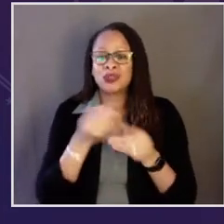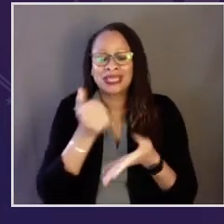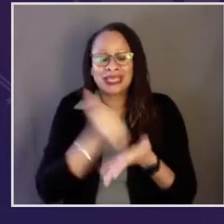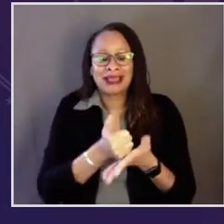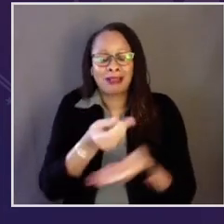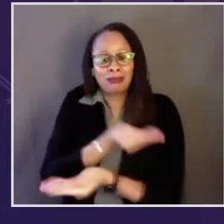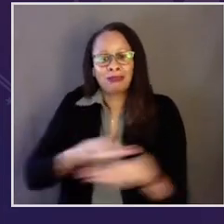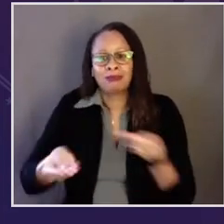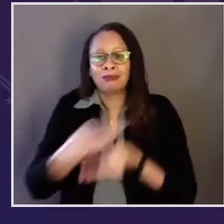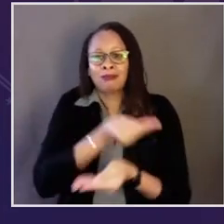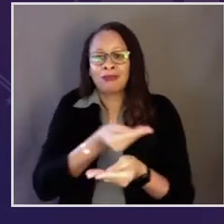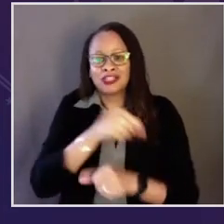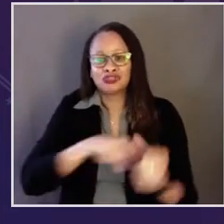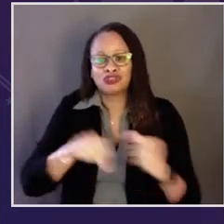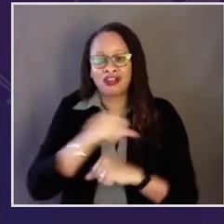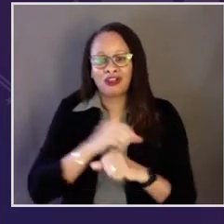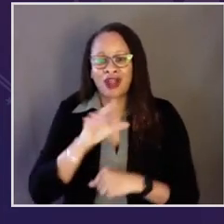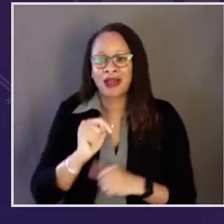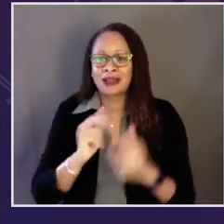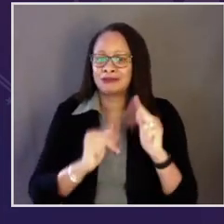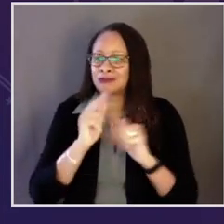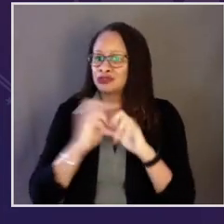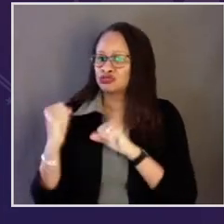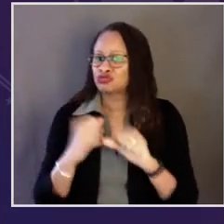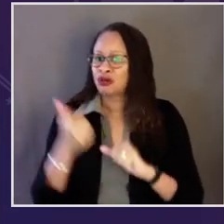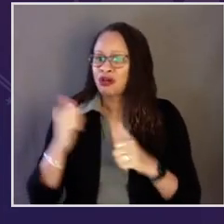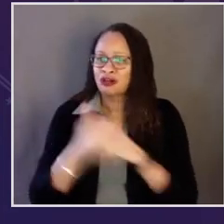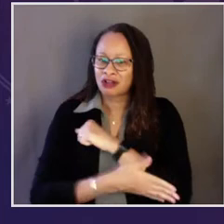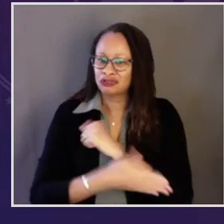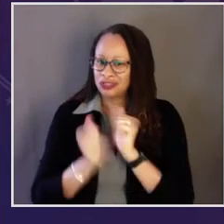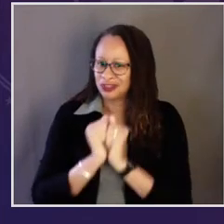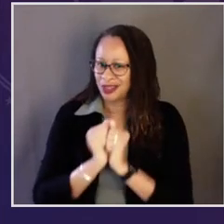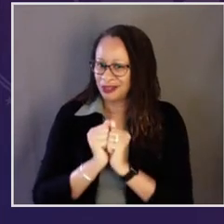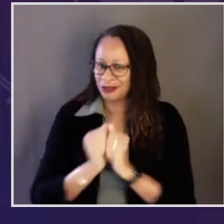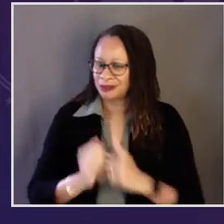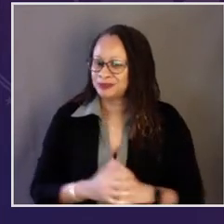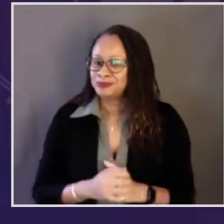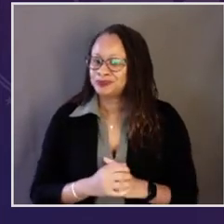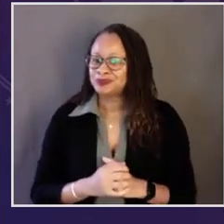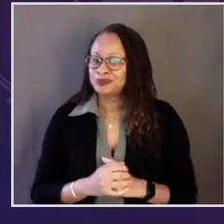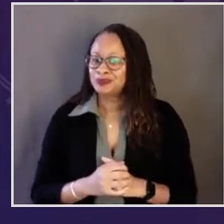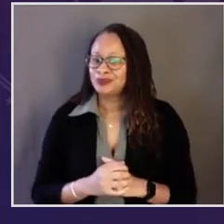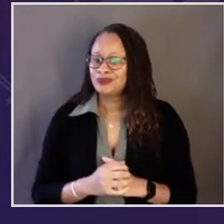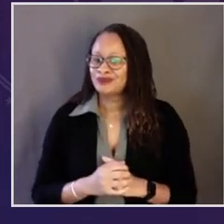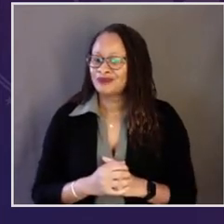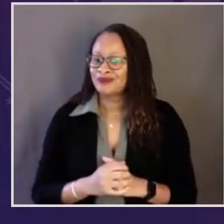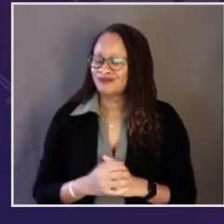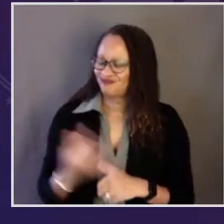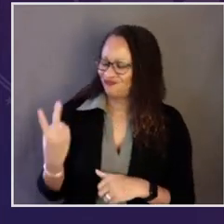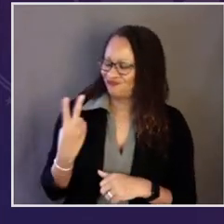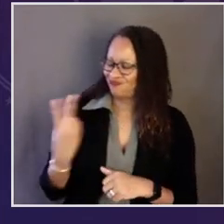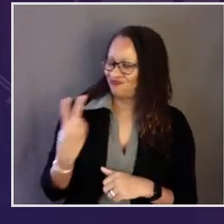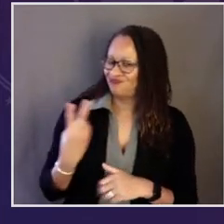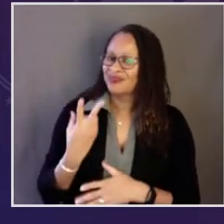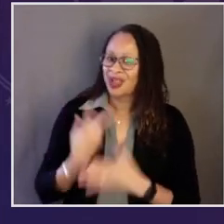local communities so they can help each other out and build a stronger country together.